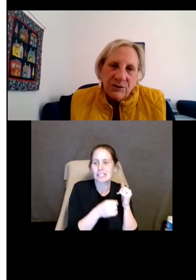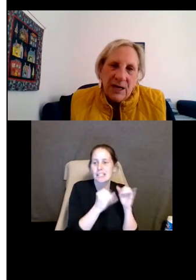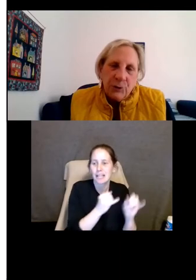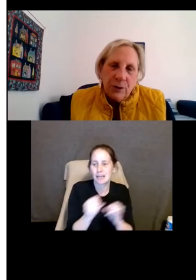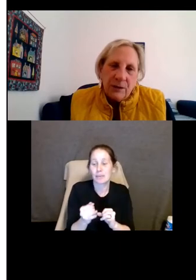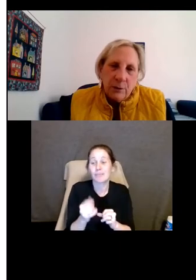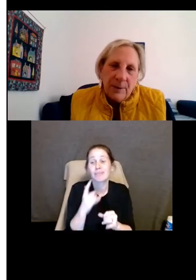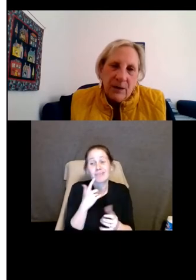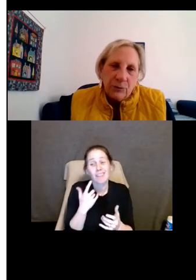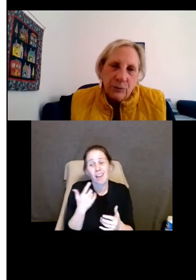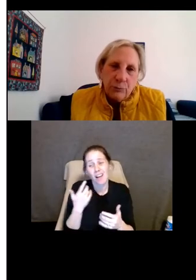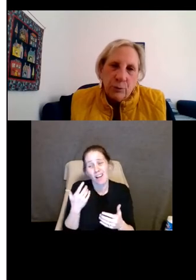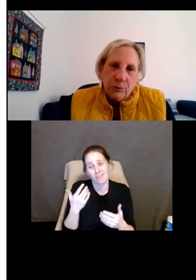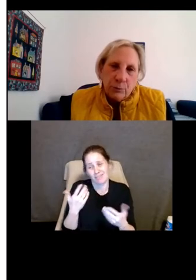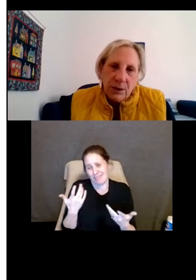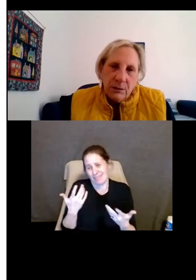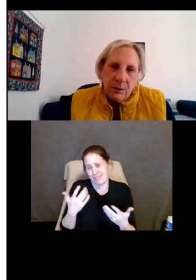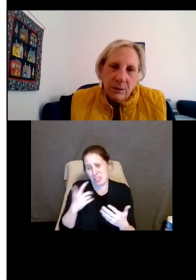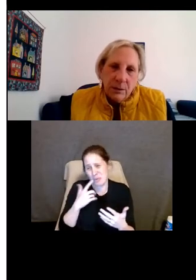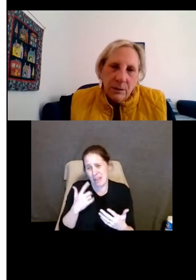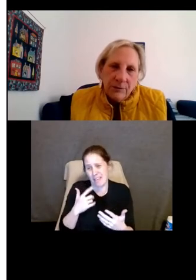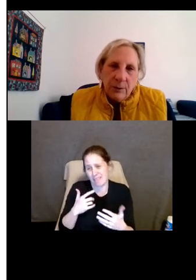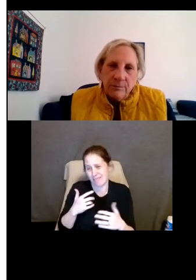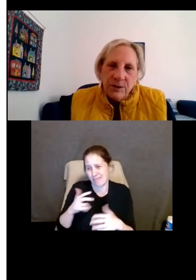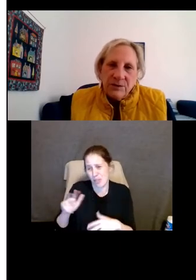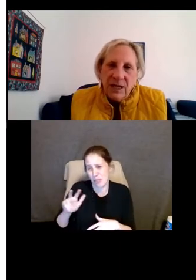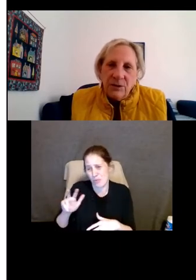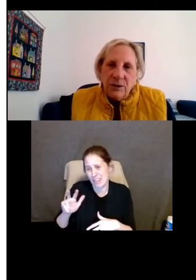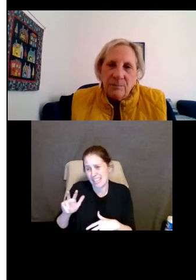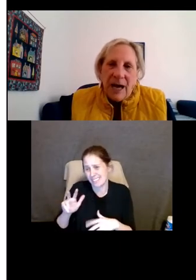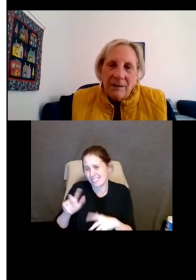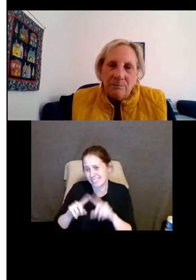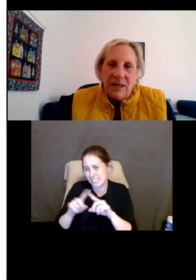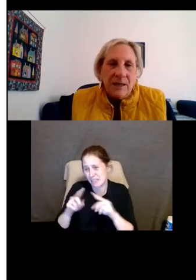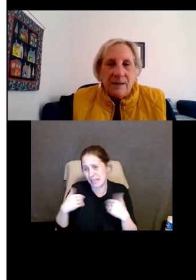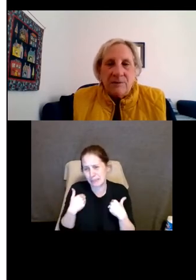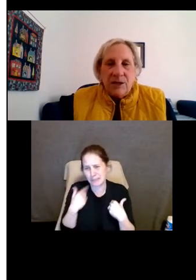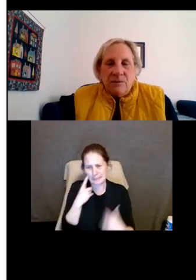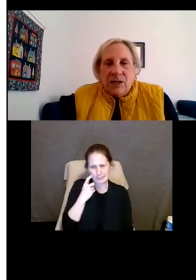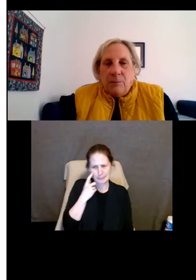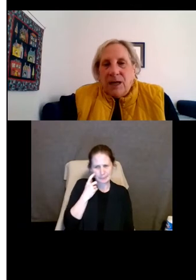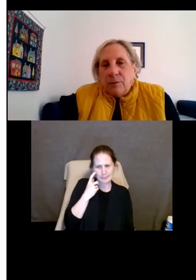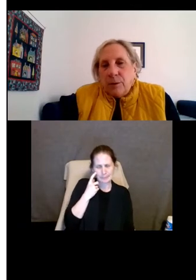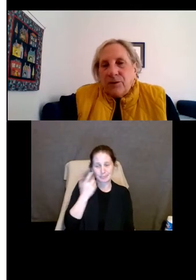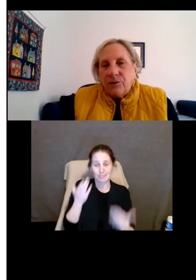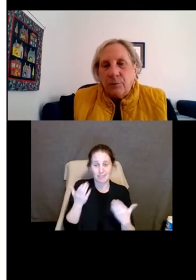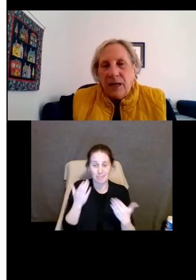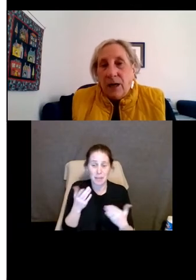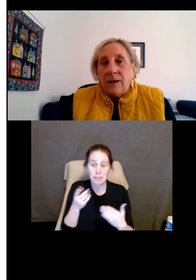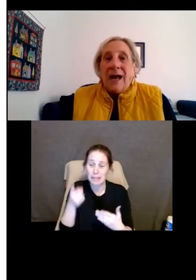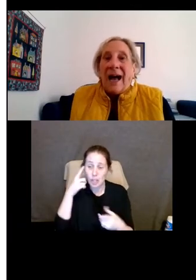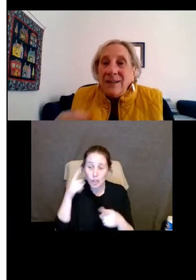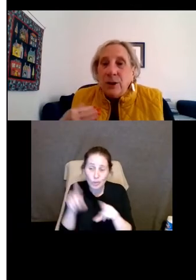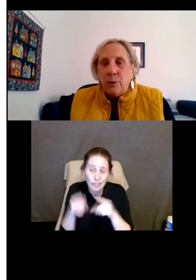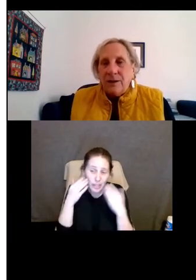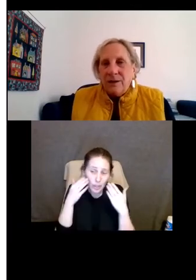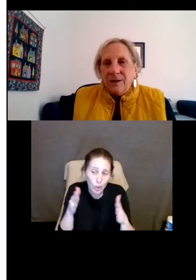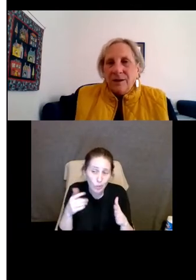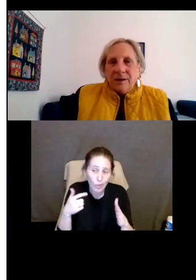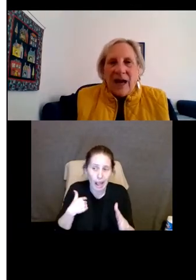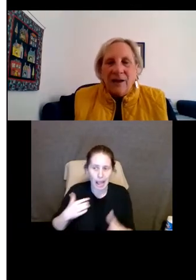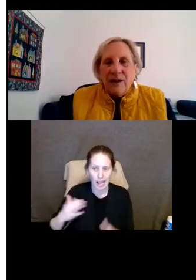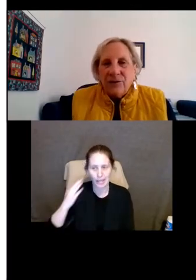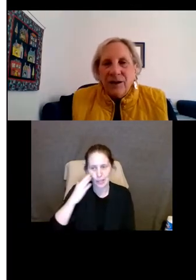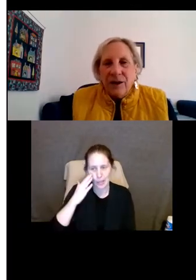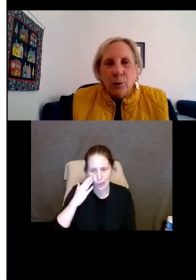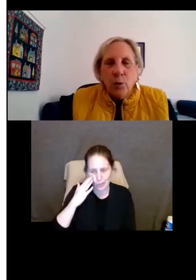suspicious after you get to about two or three. So just telling you it might be, and James Jeanine may agree with this or may not. I know it.